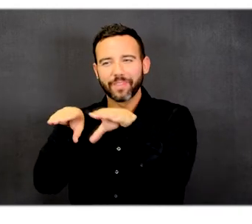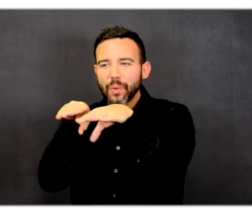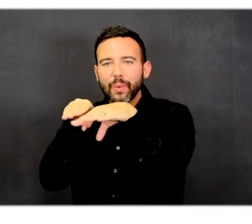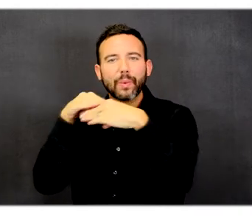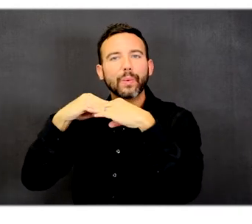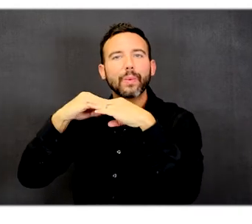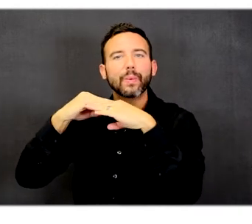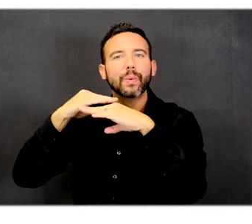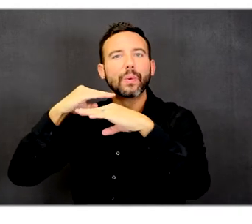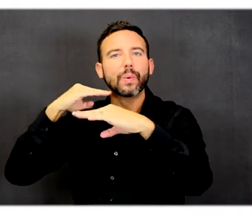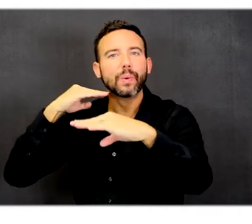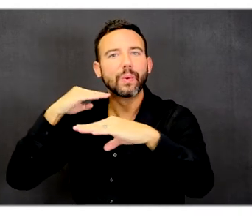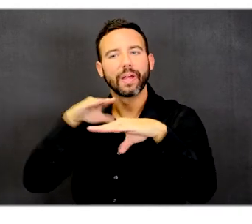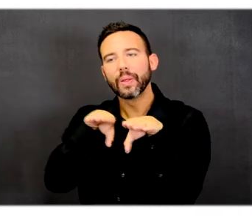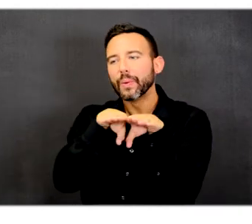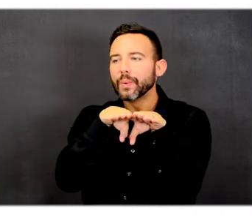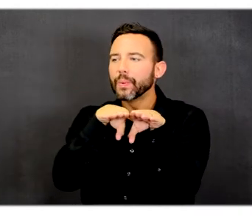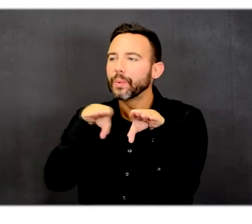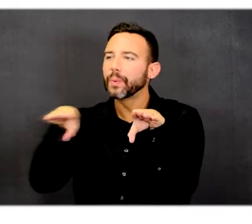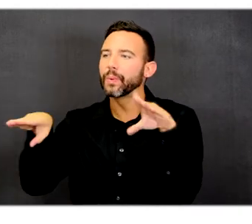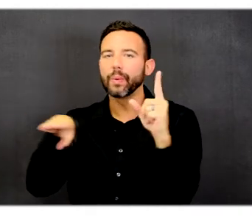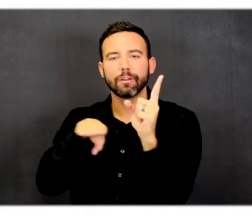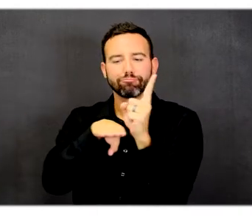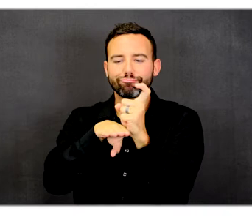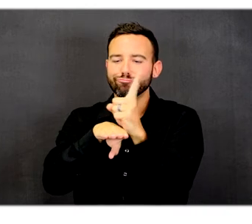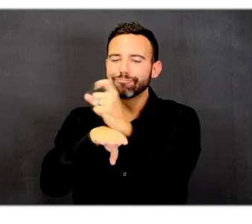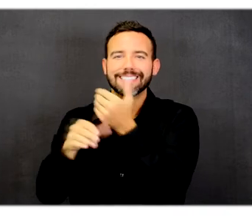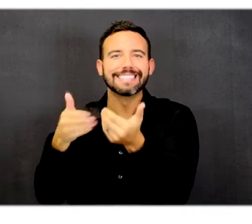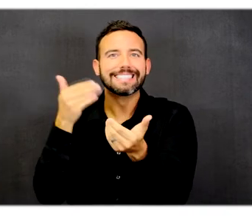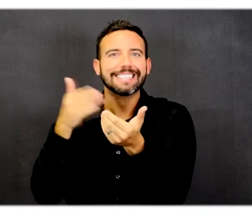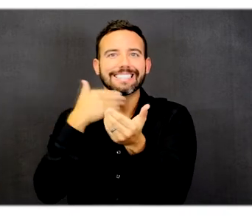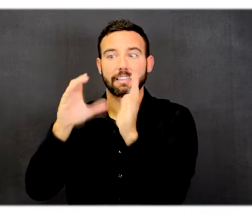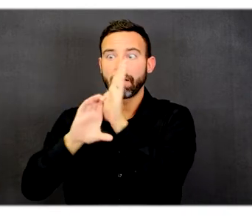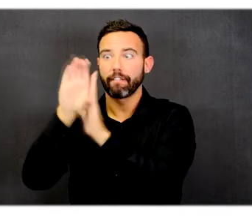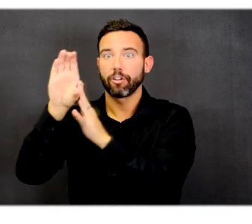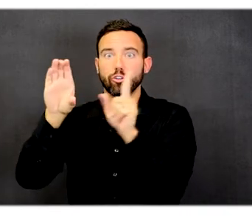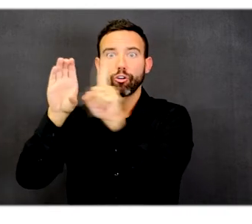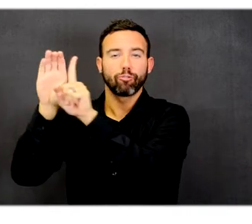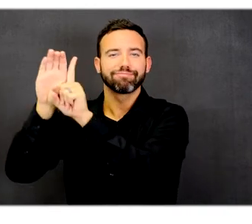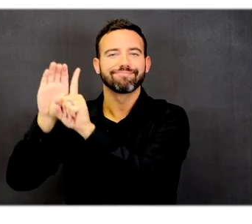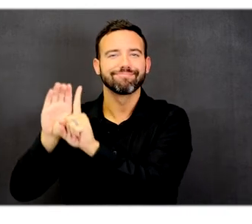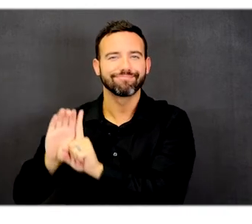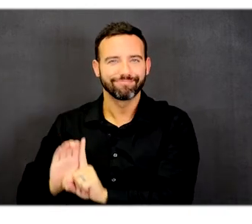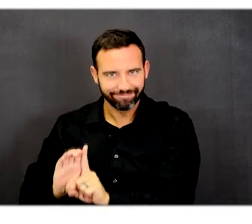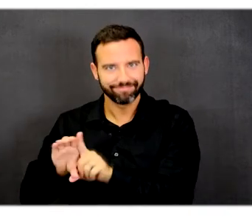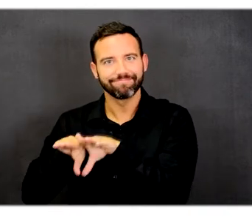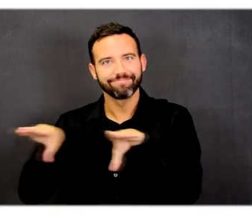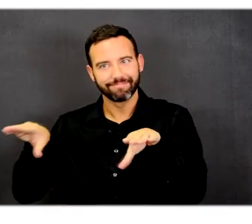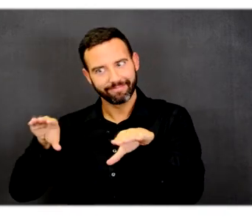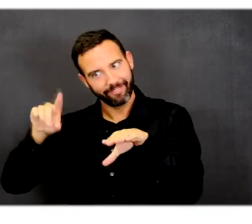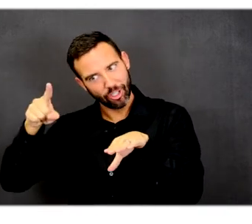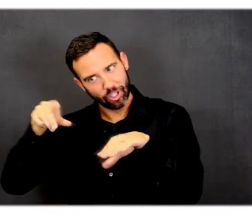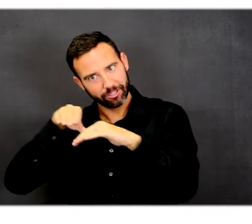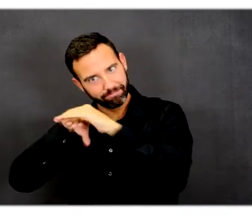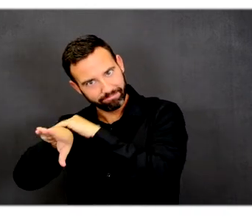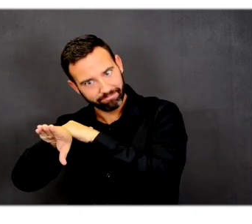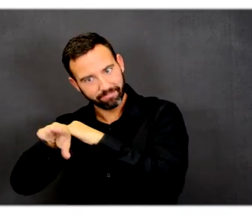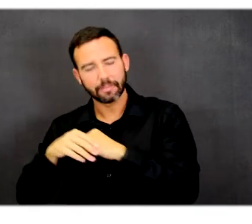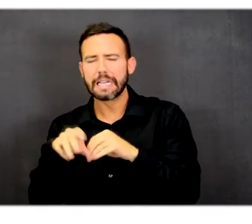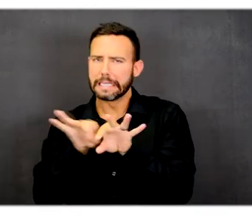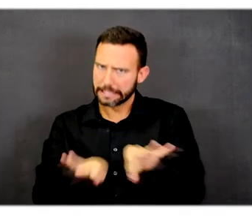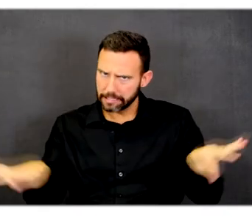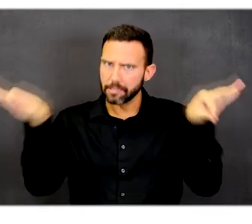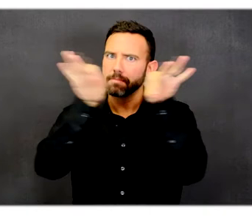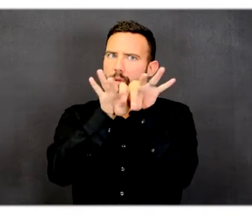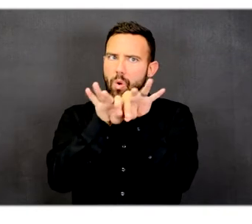elevator lobby and down to level one and then into the building. It is very important to have level parking services